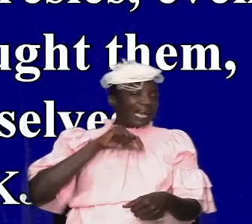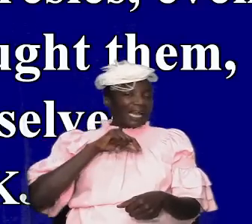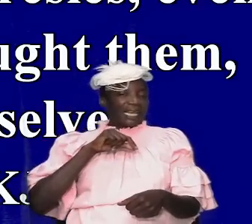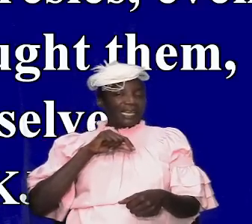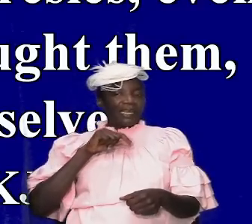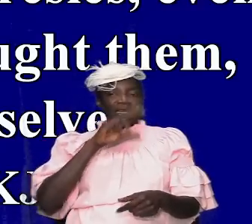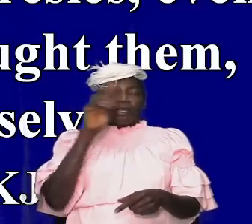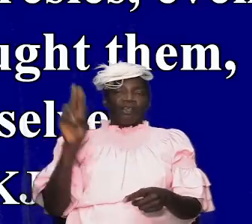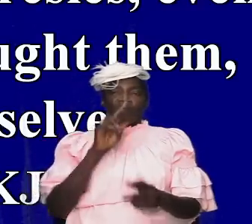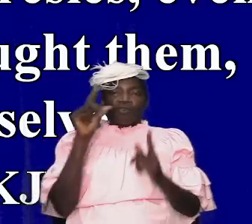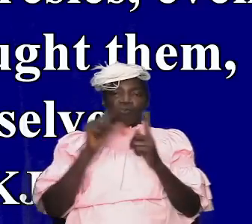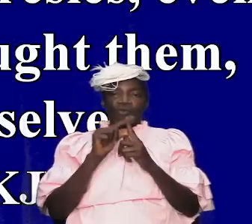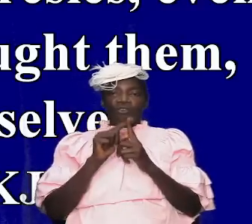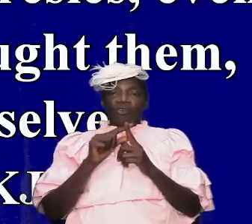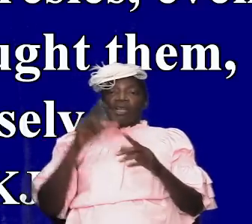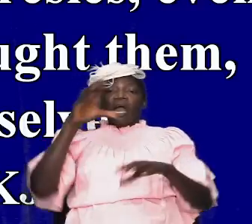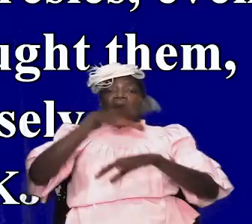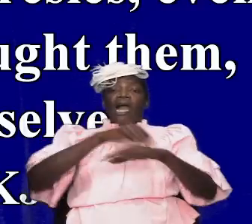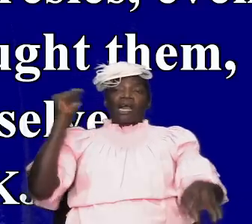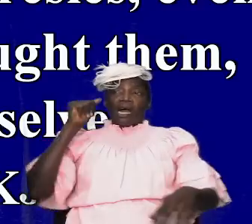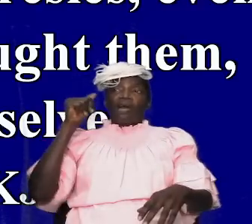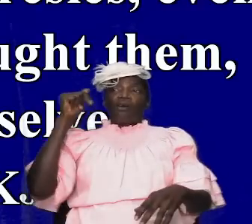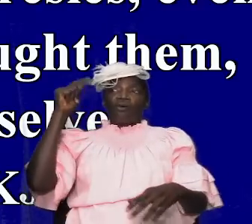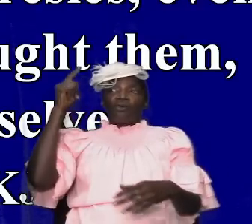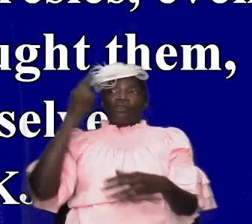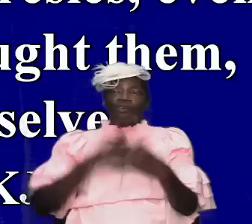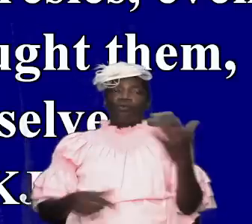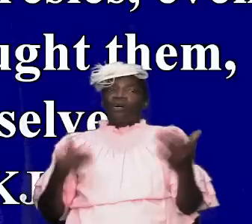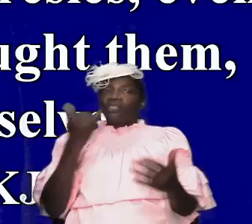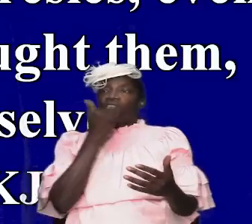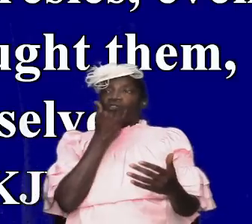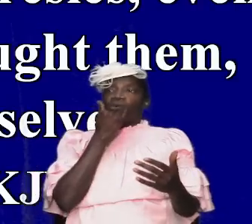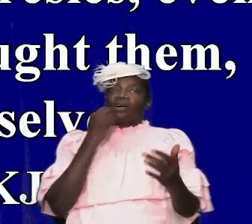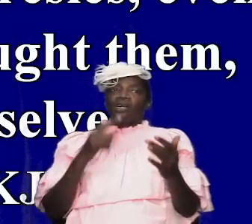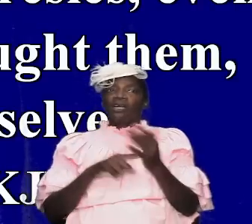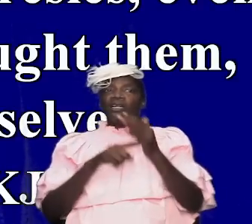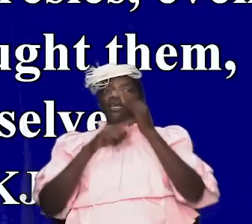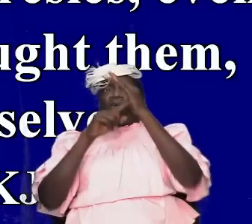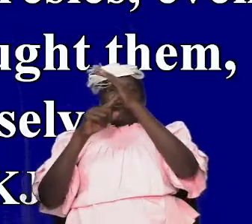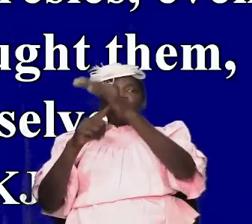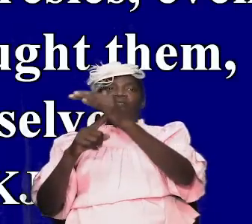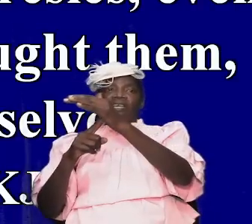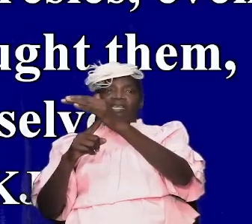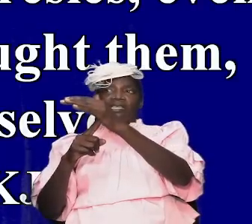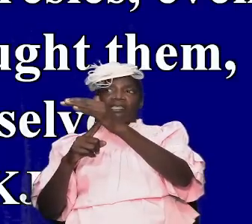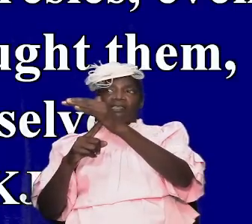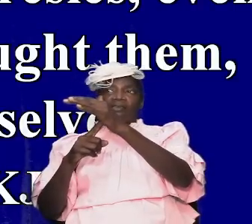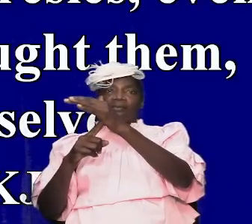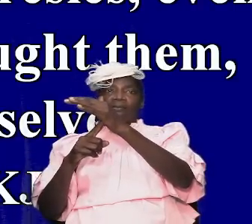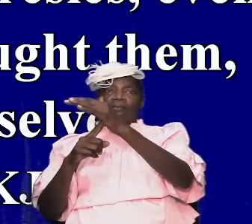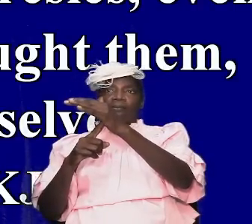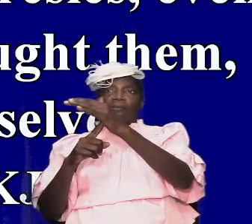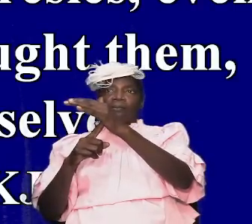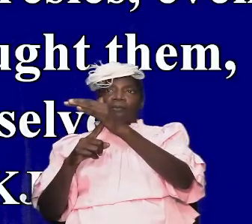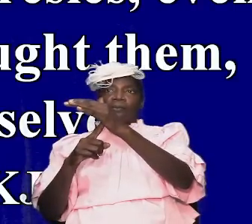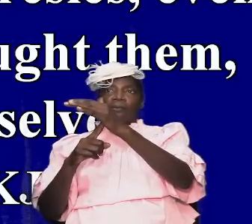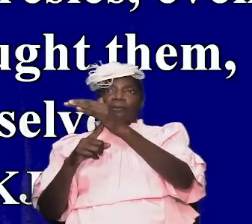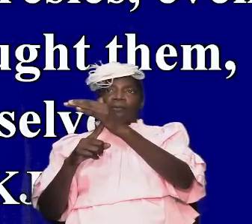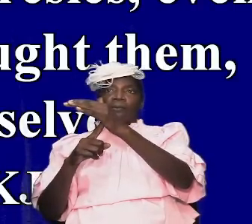are going to call out what is false and we are going to present and we are going to present and